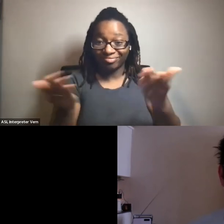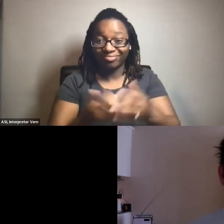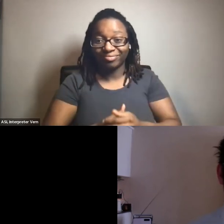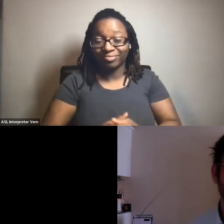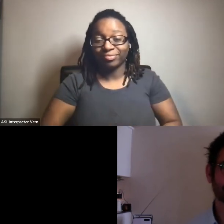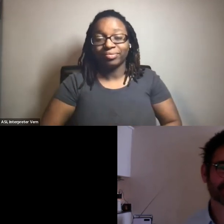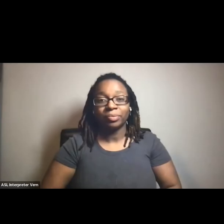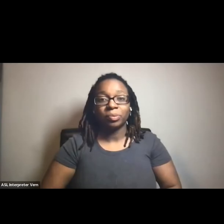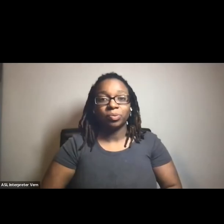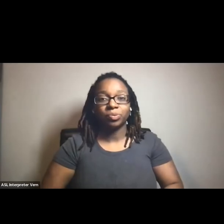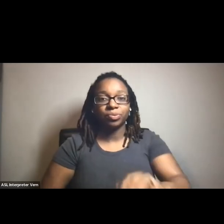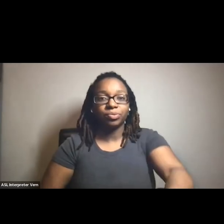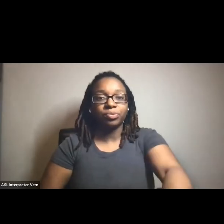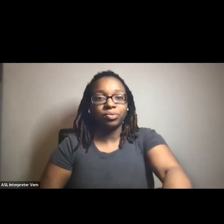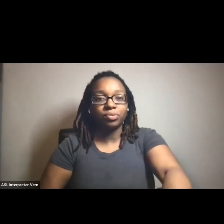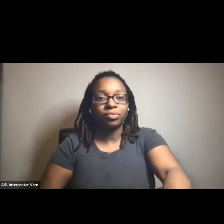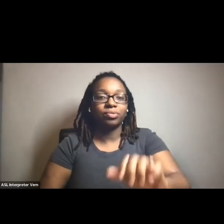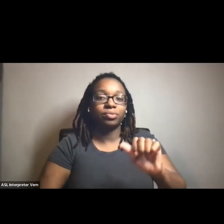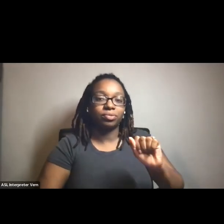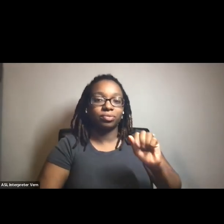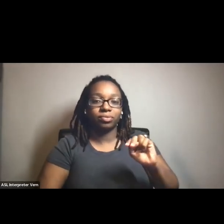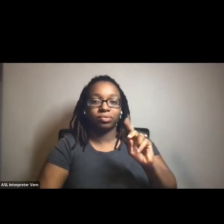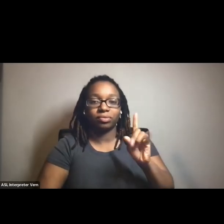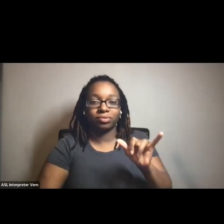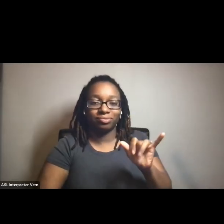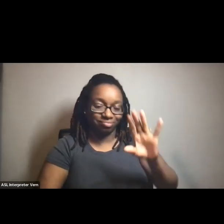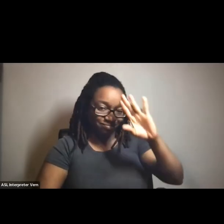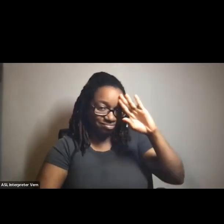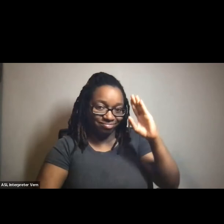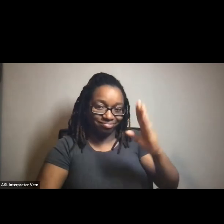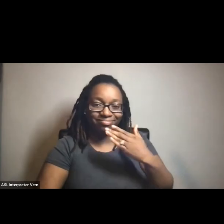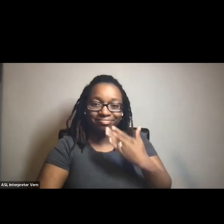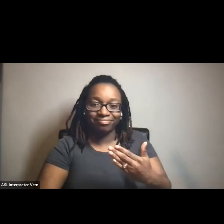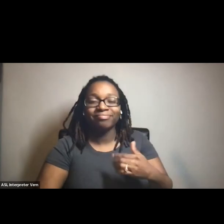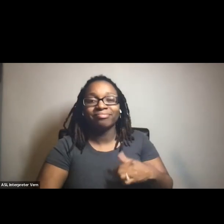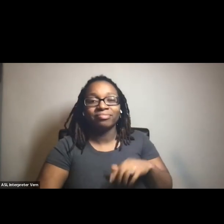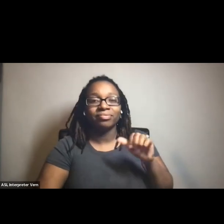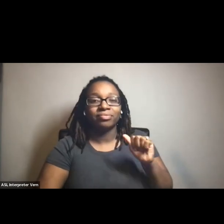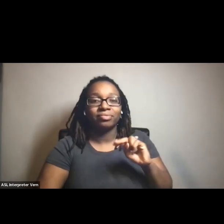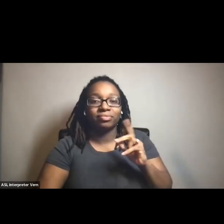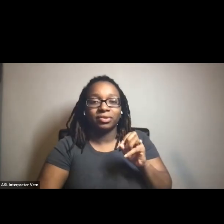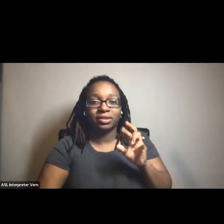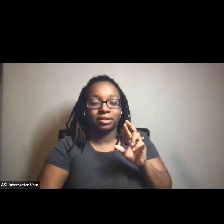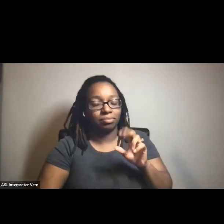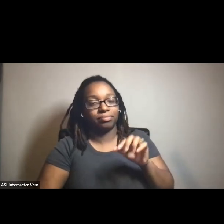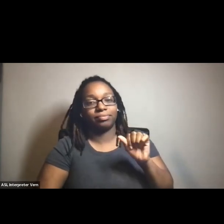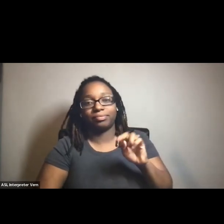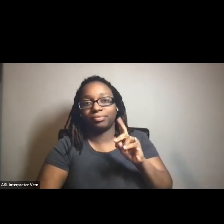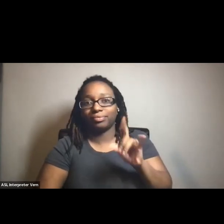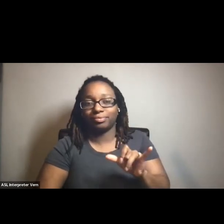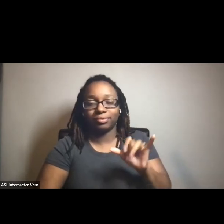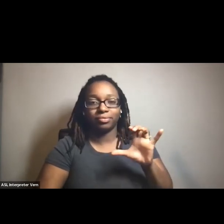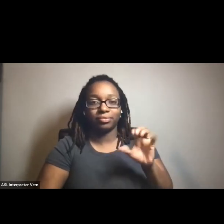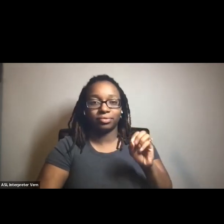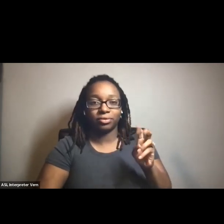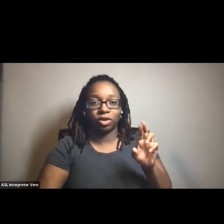Yeah, thanks. Thanks, Volker. It's, it's me. I'm Andy Coverdale, and it's great to be with you today.